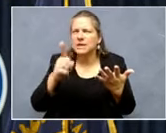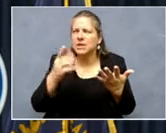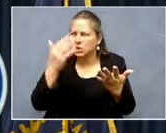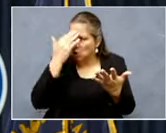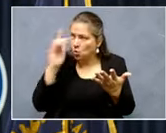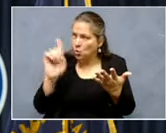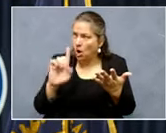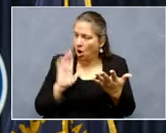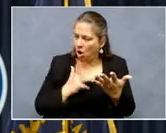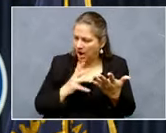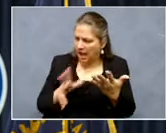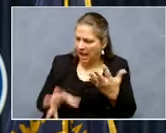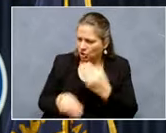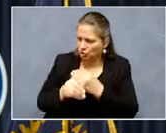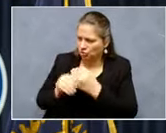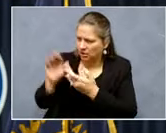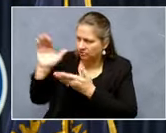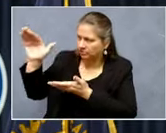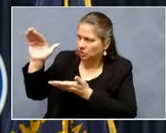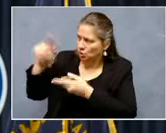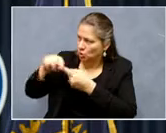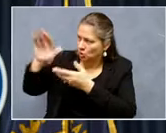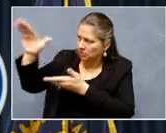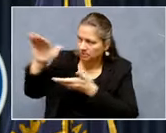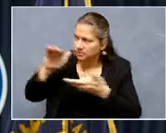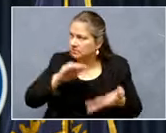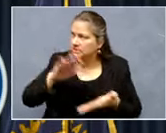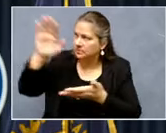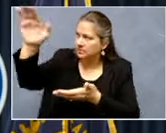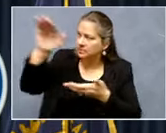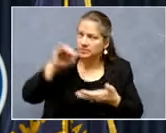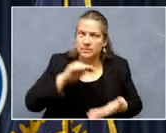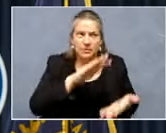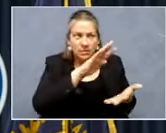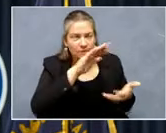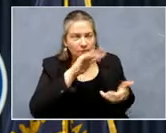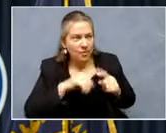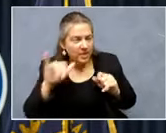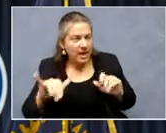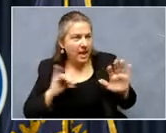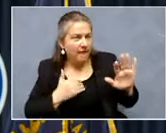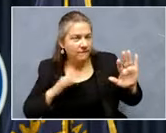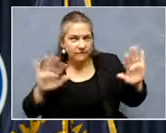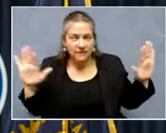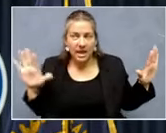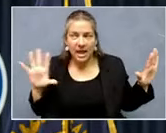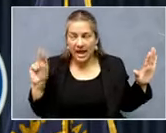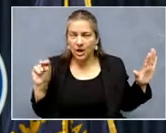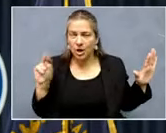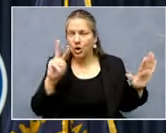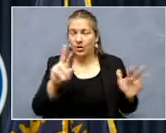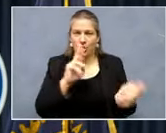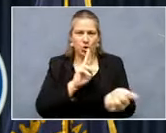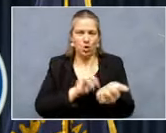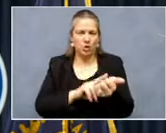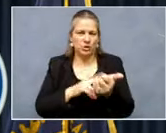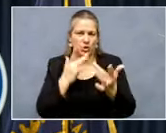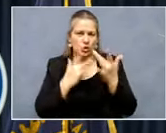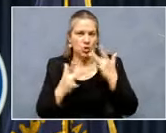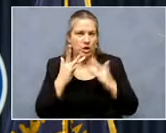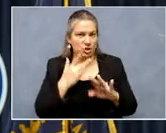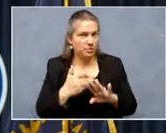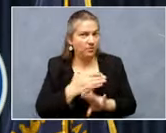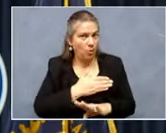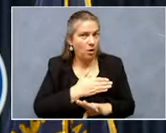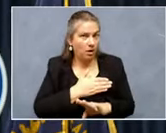reserves are that we can pull from. Now, think we also have to address our, our nursing shortage that we had before this. And that could be done